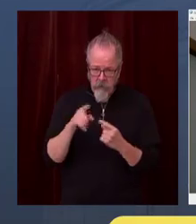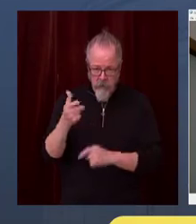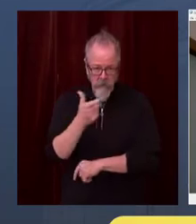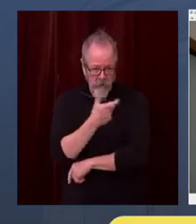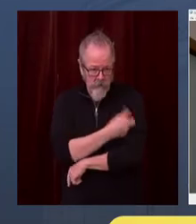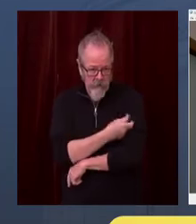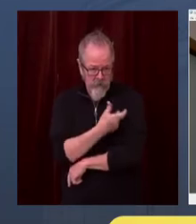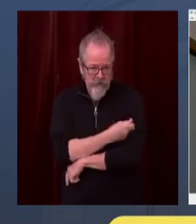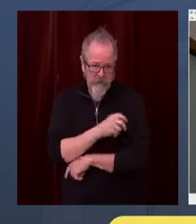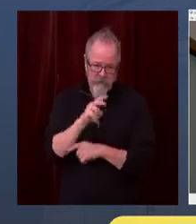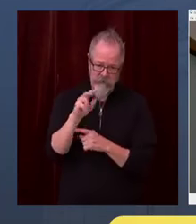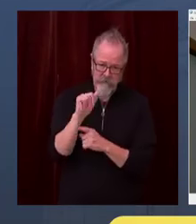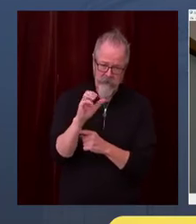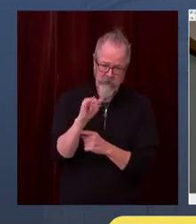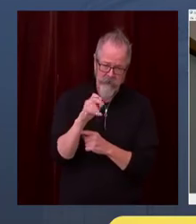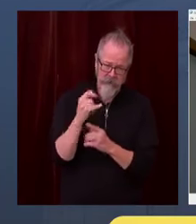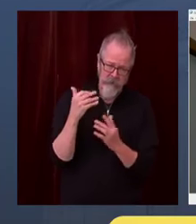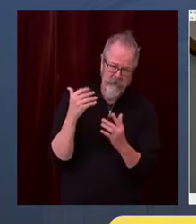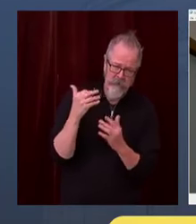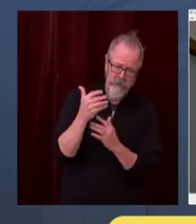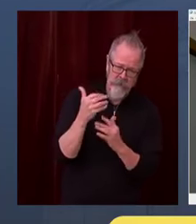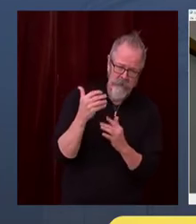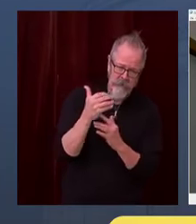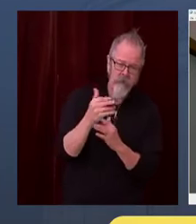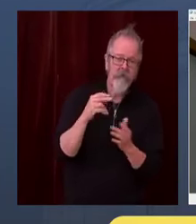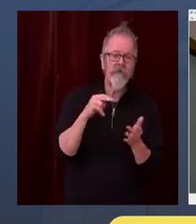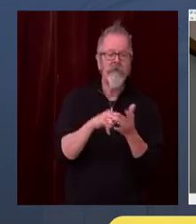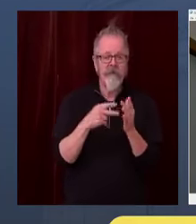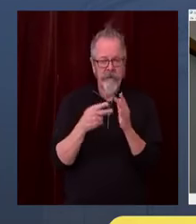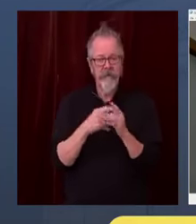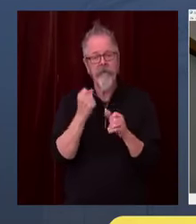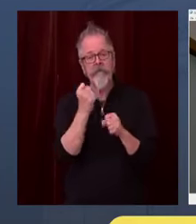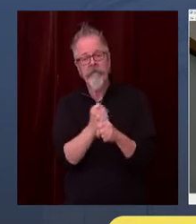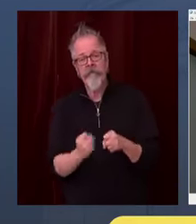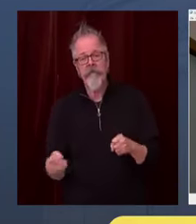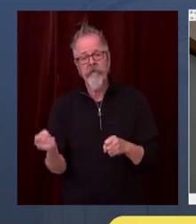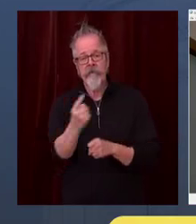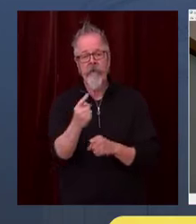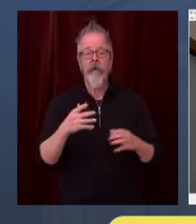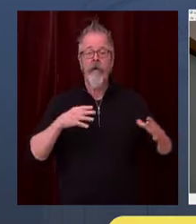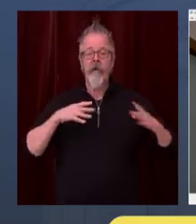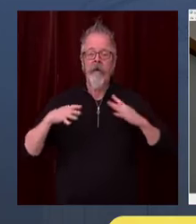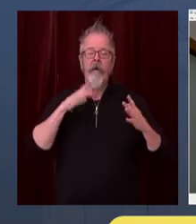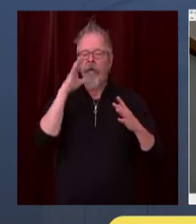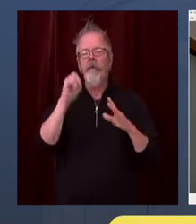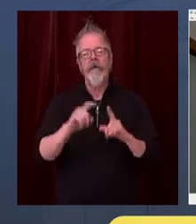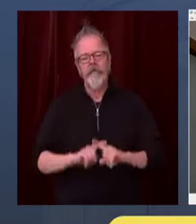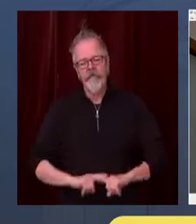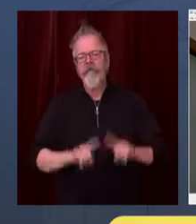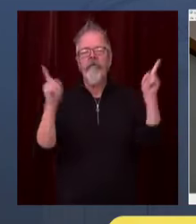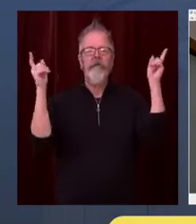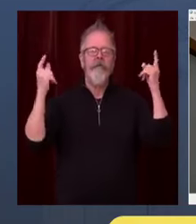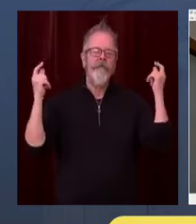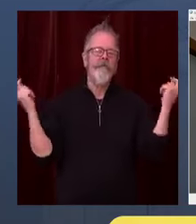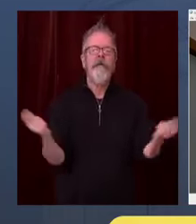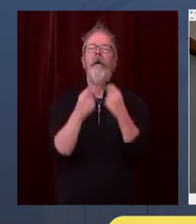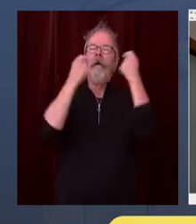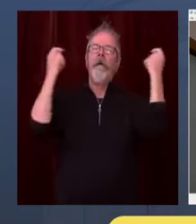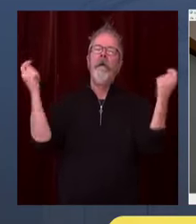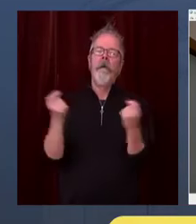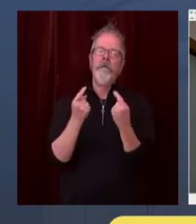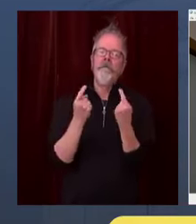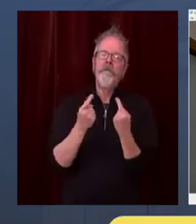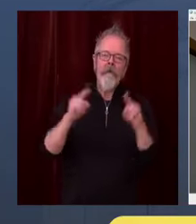Thanksgiving. This virus is unrelenting, and our efforts to beat it have to be just as